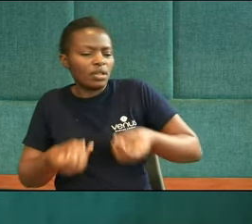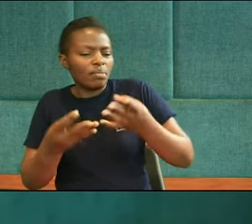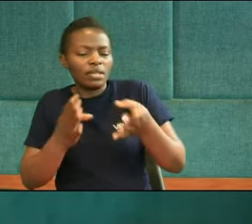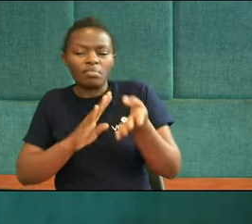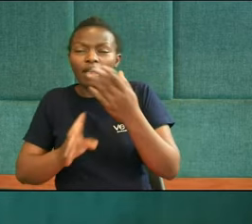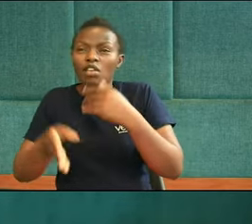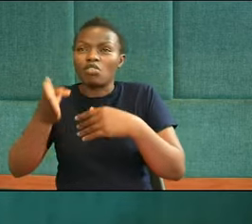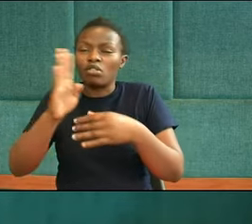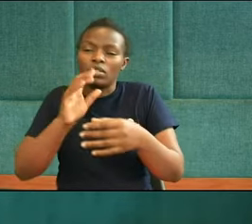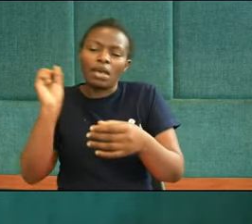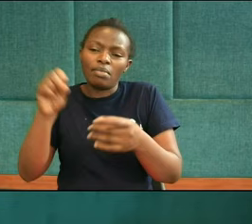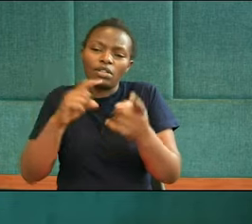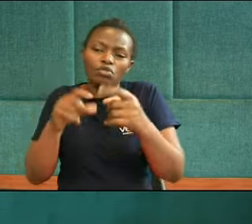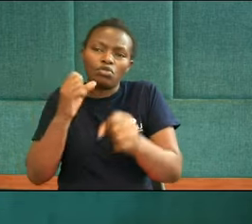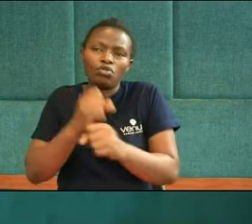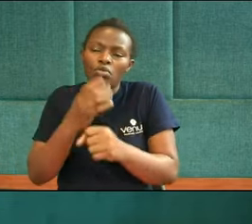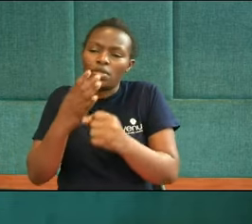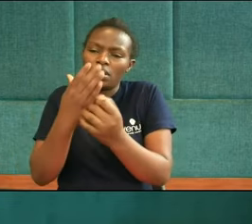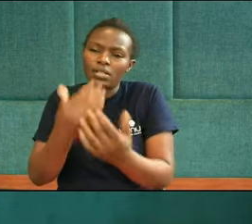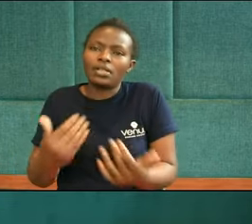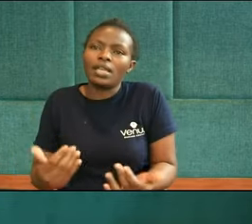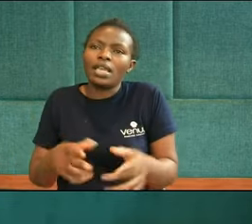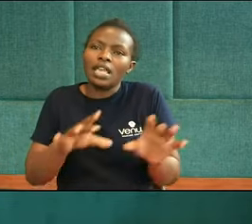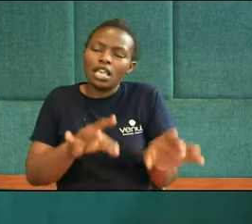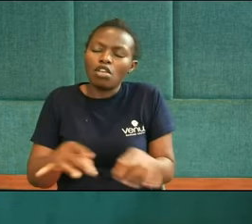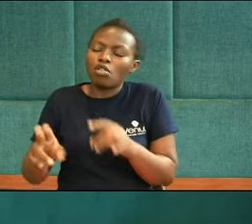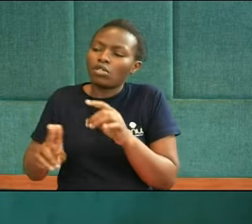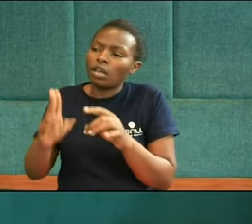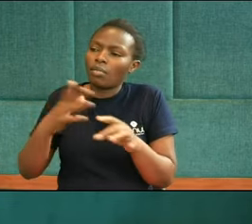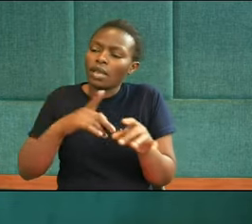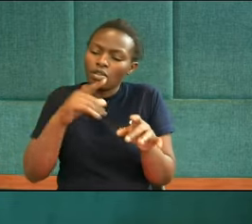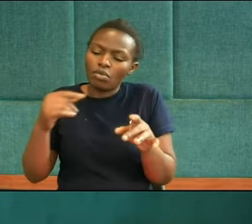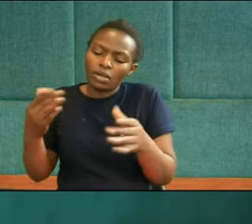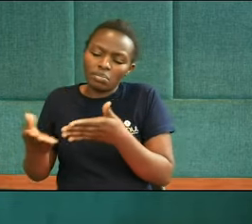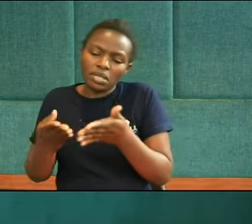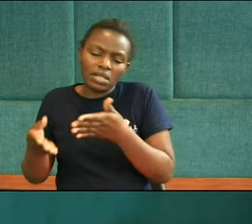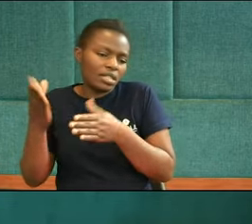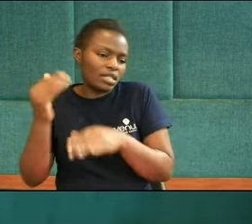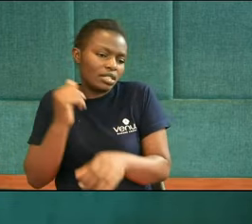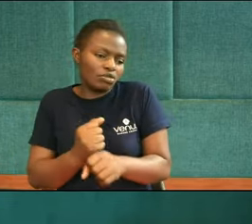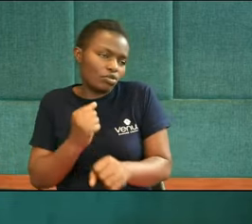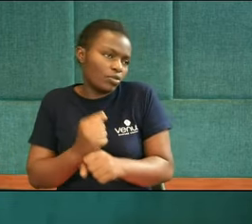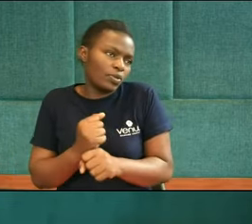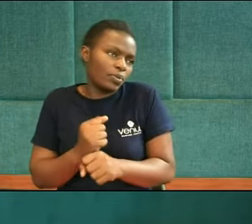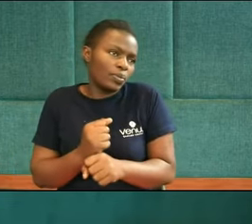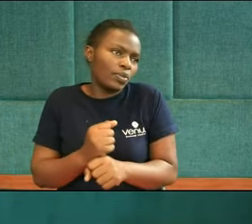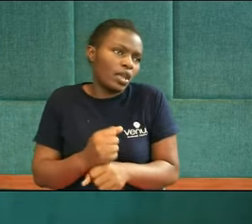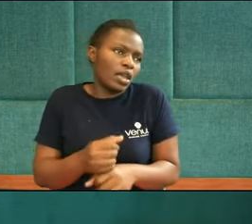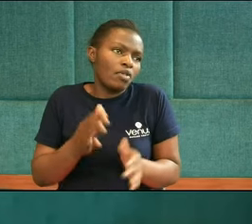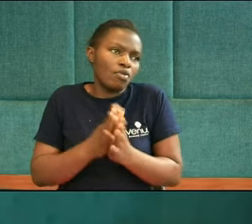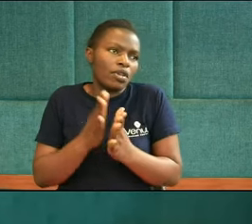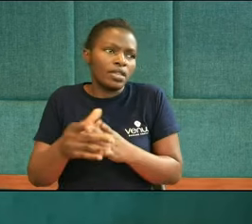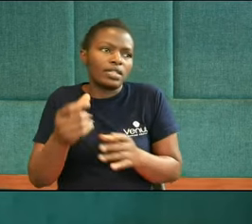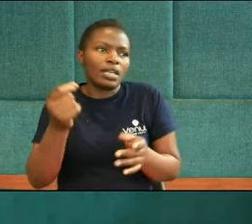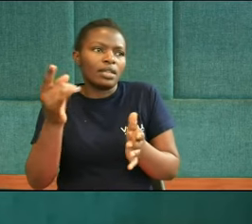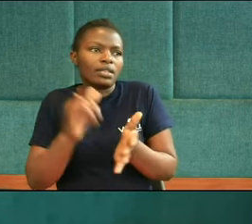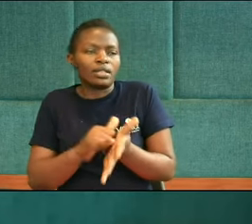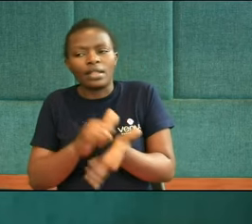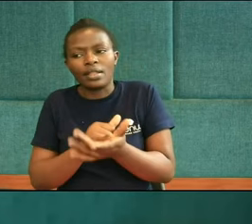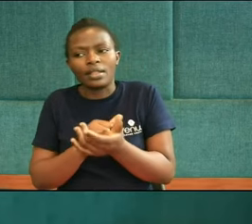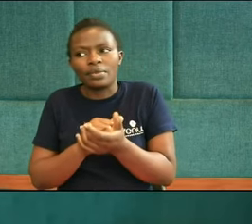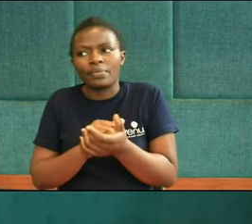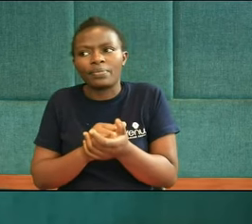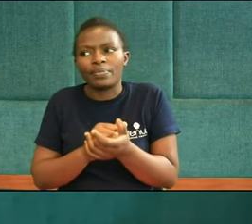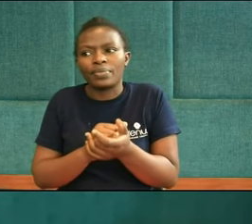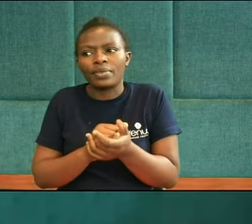God's ability To do such things And so he got up And went about his business And it was beyond His understanding But you know